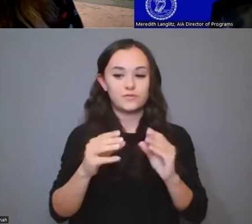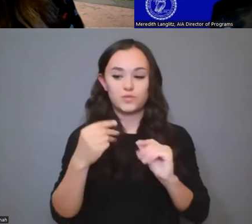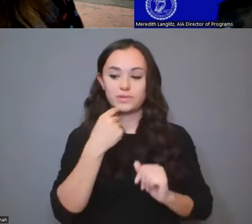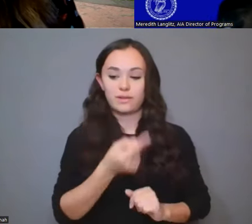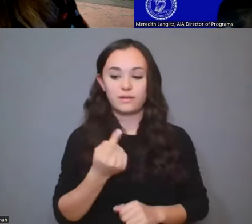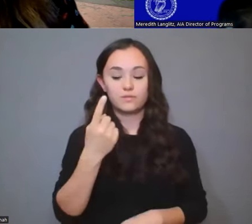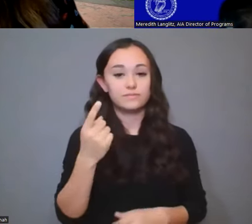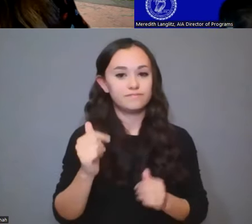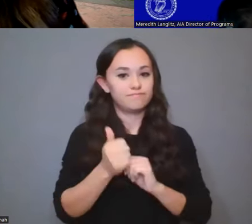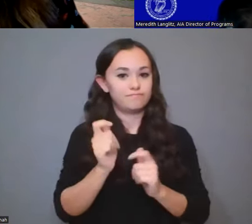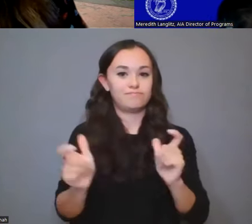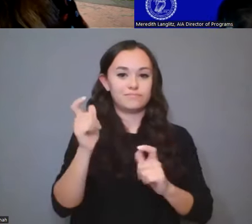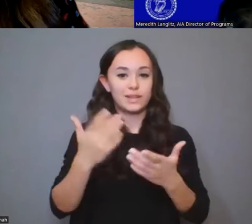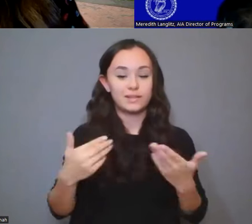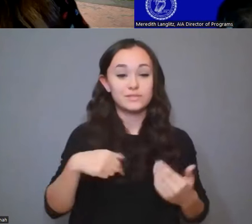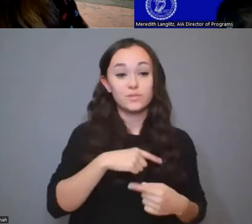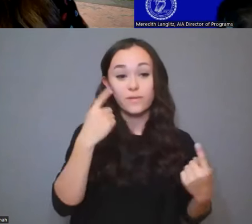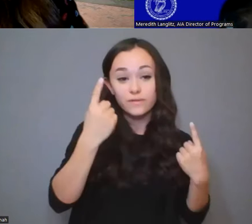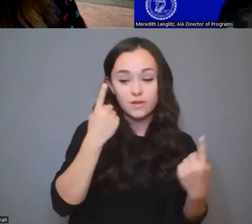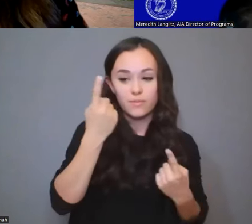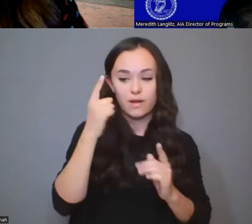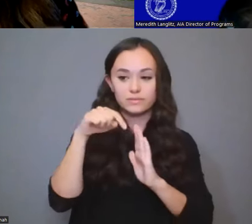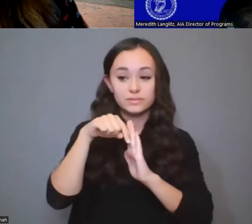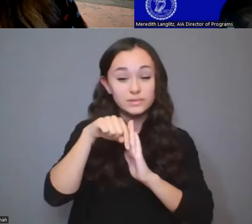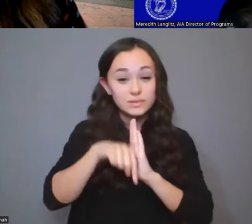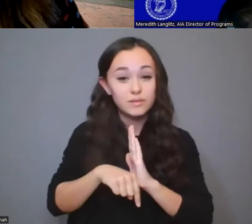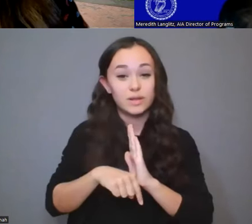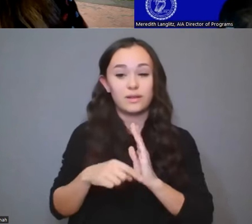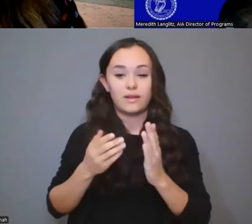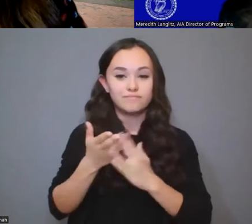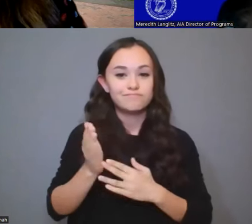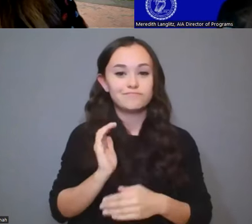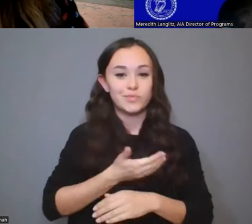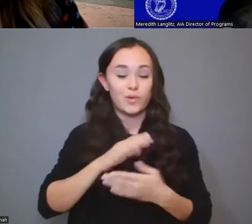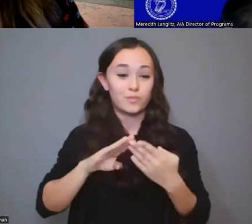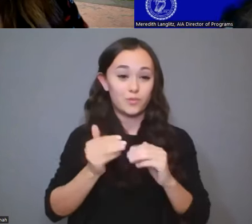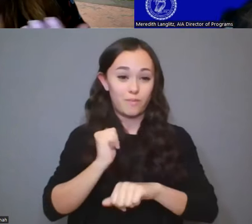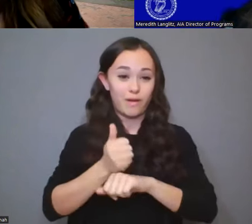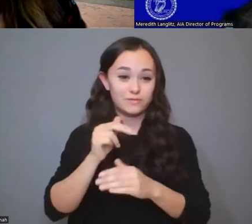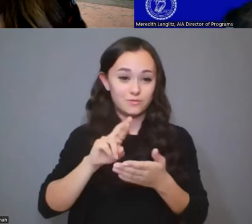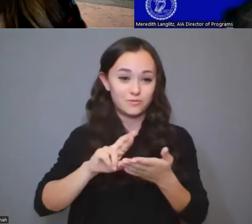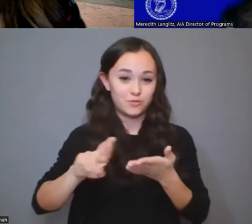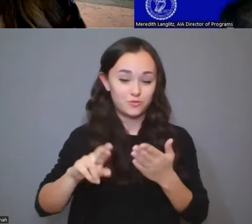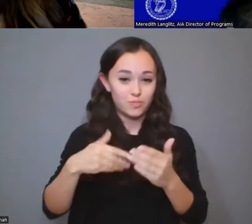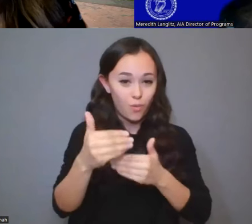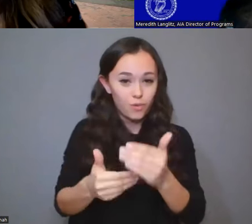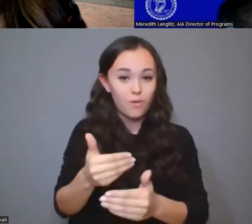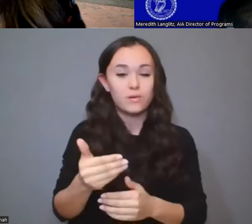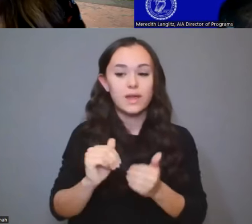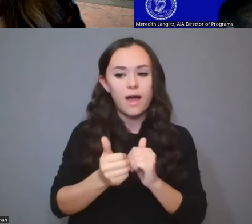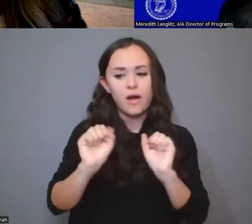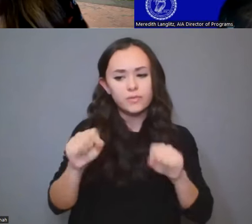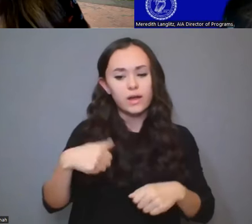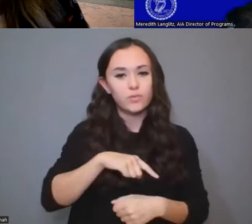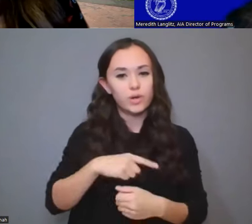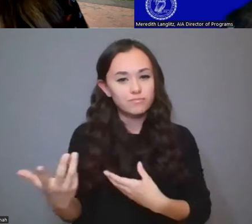the biggest things that we've really thought about deeply via our community-based research protocol is how can we be as participatory as